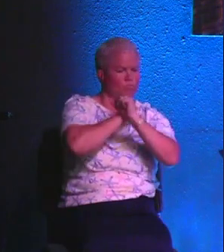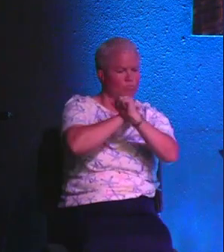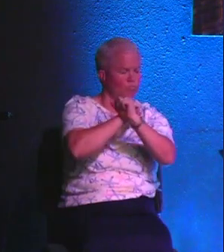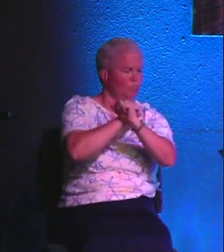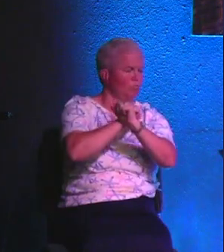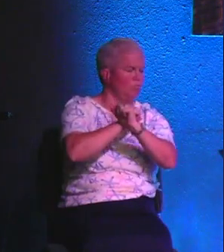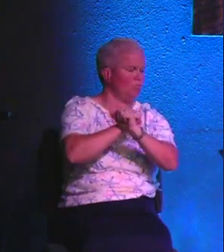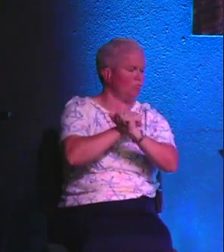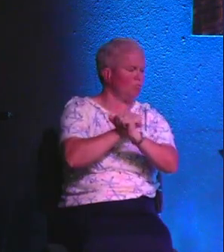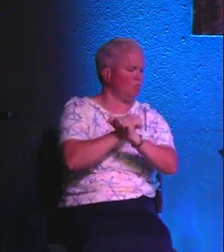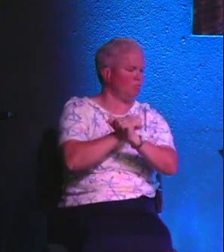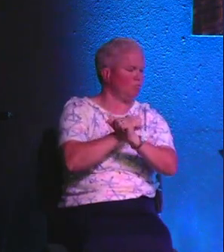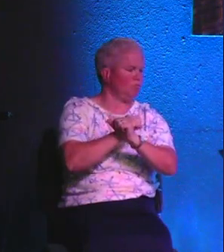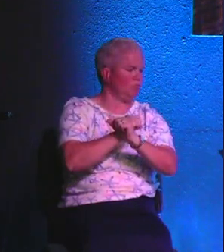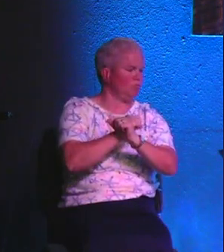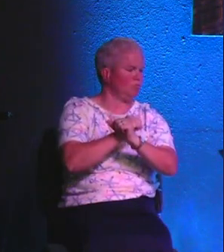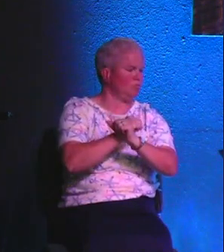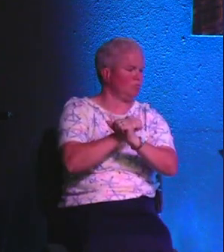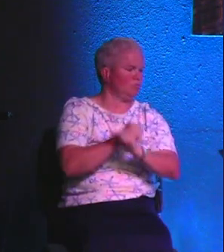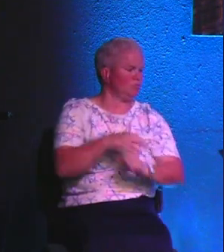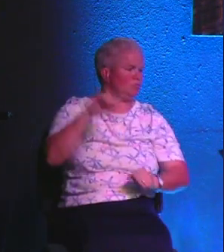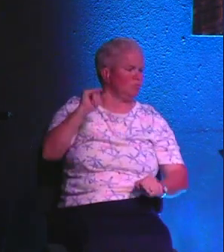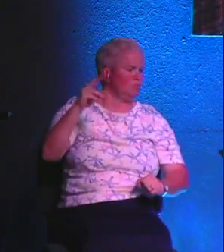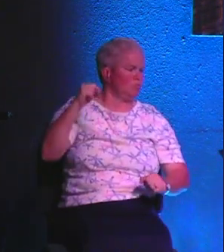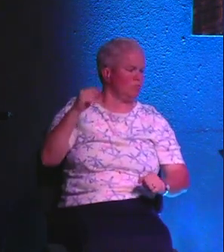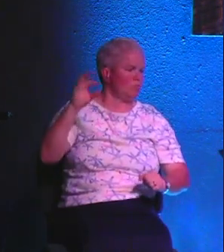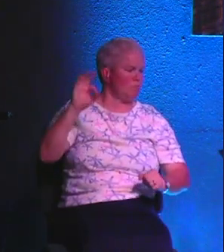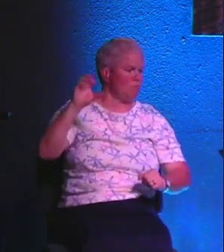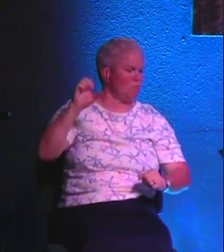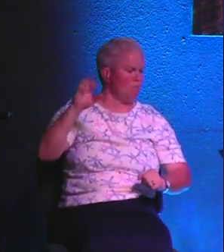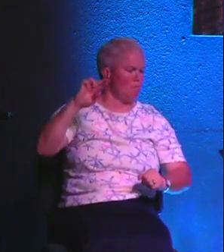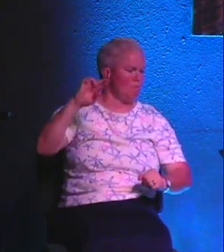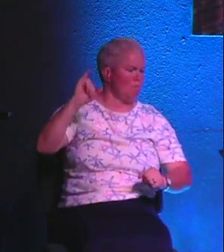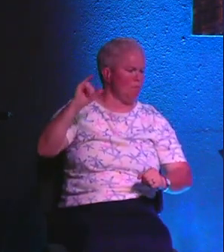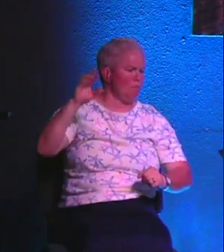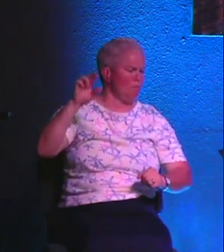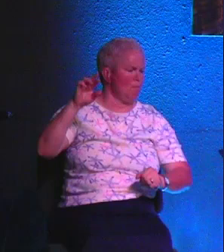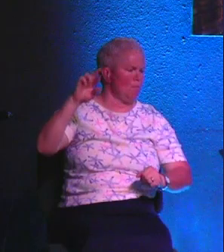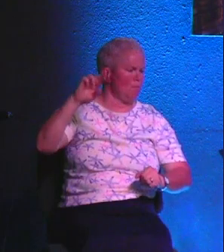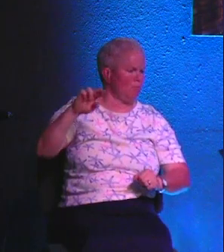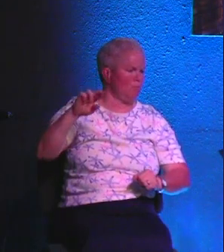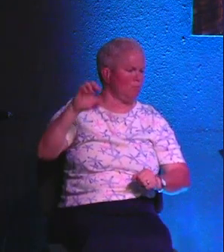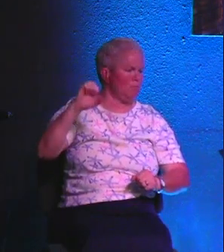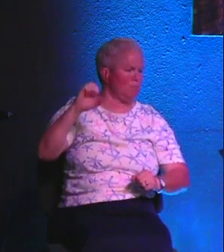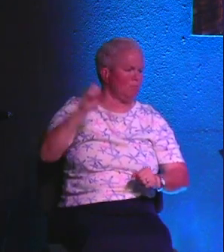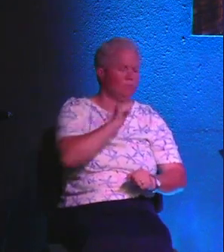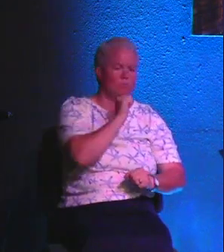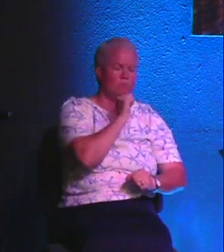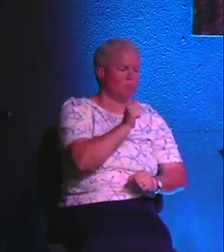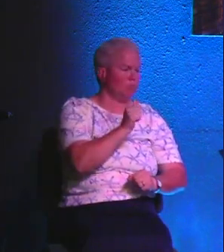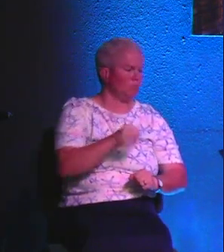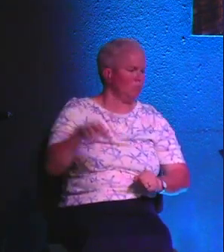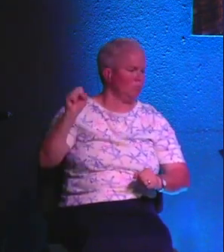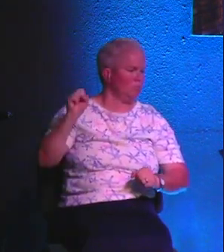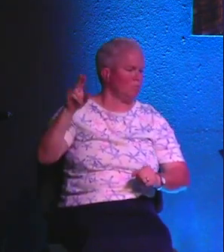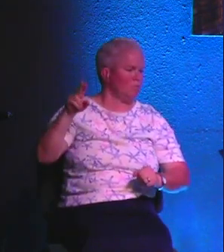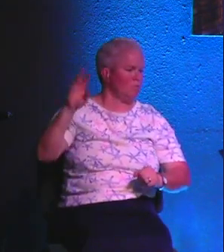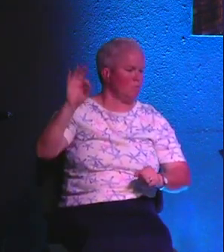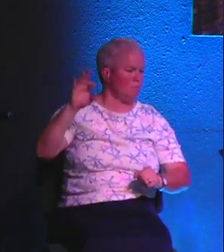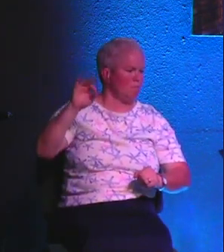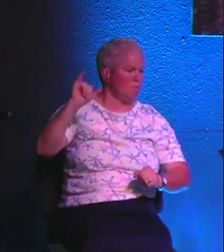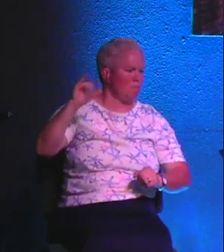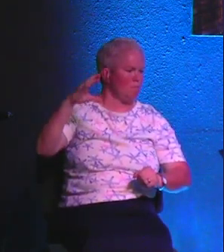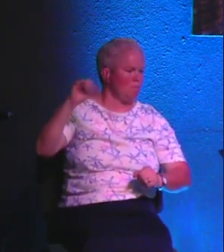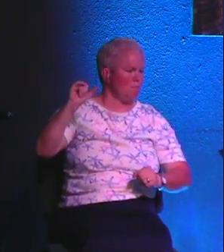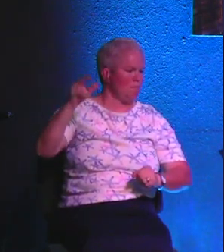to guard ourselves against that. It's based in the opposite of the supremacy of Christ. It is based in